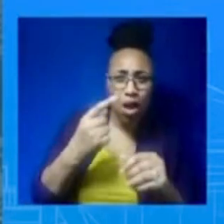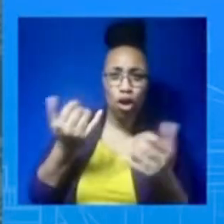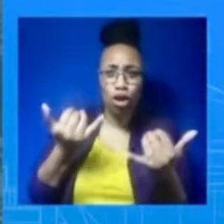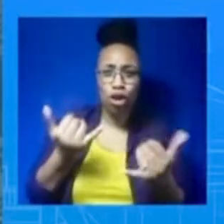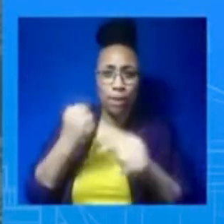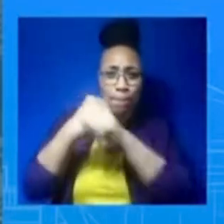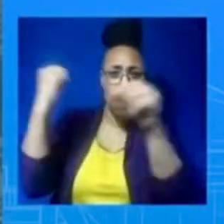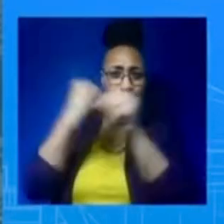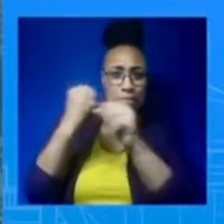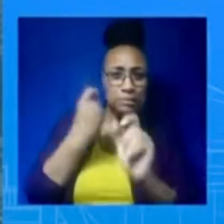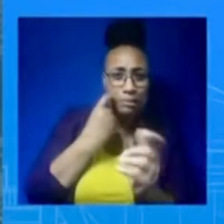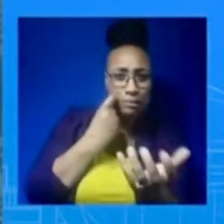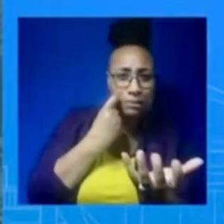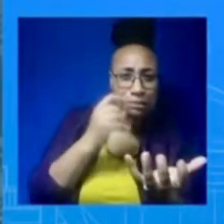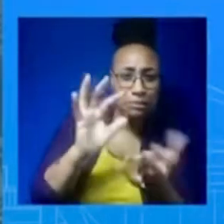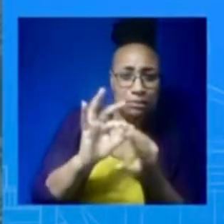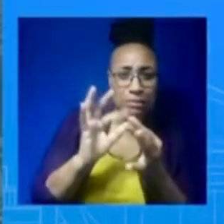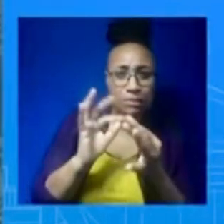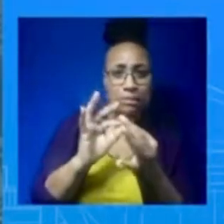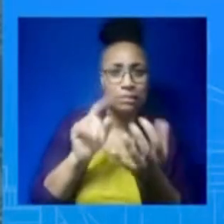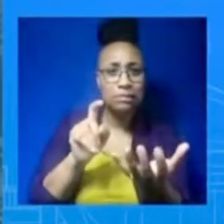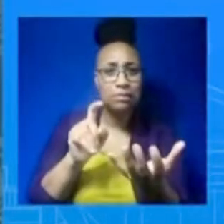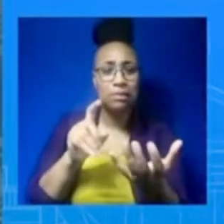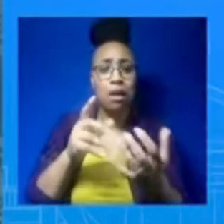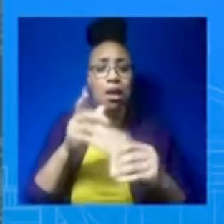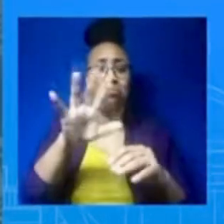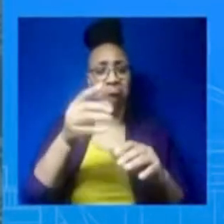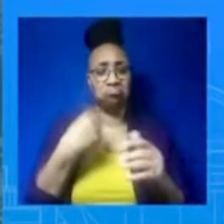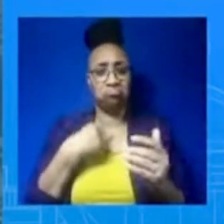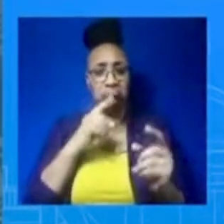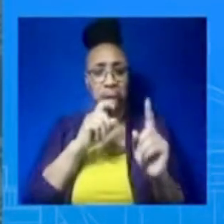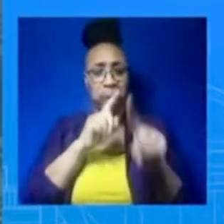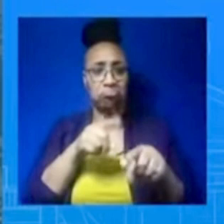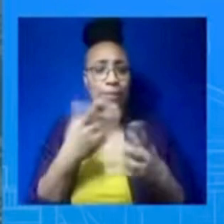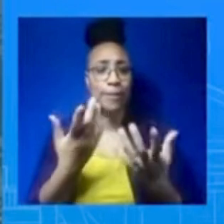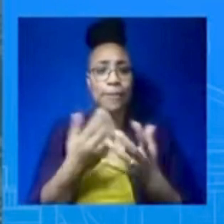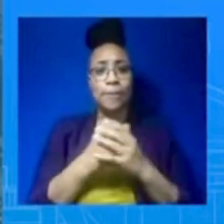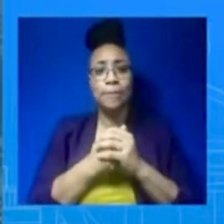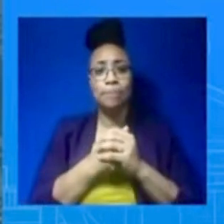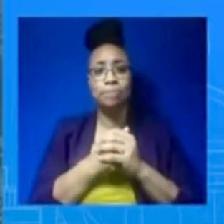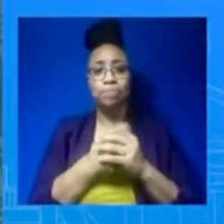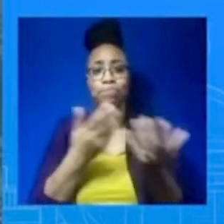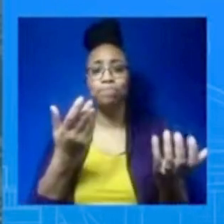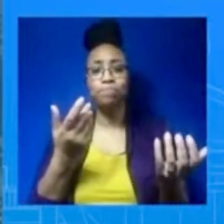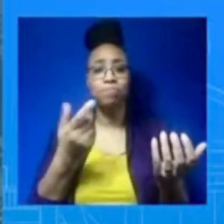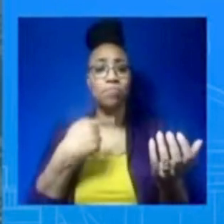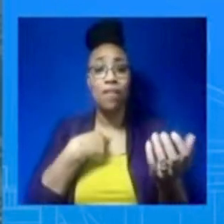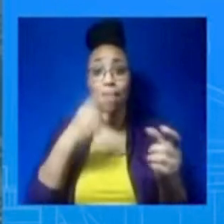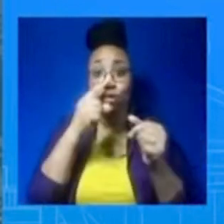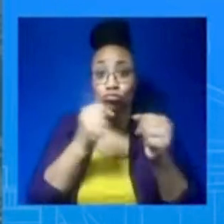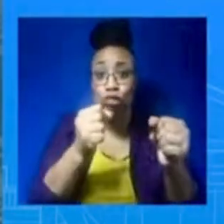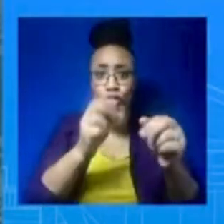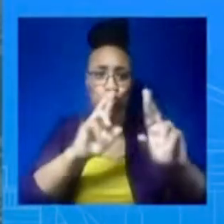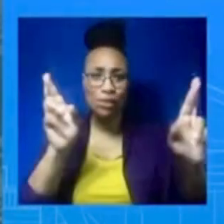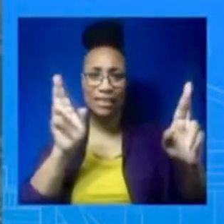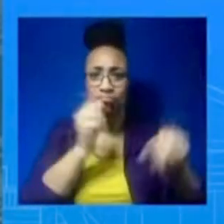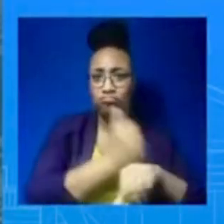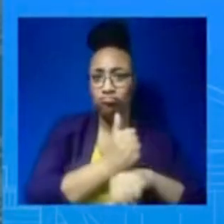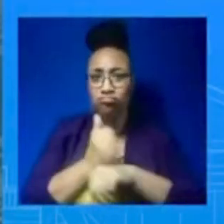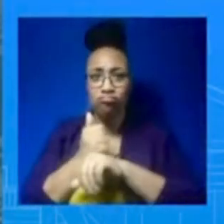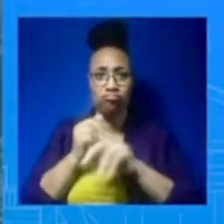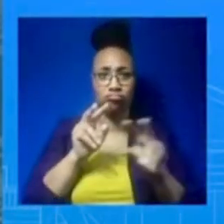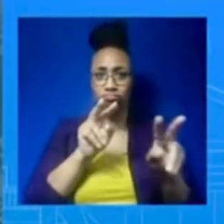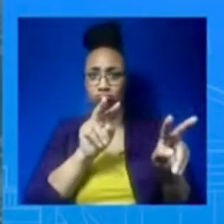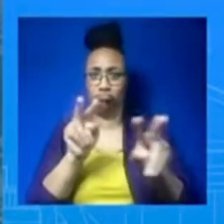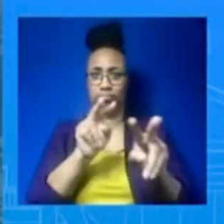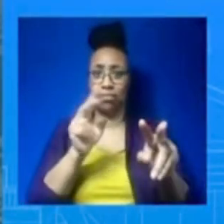strategic value to the Russians. Seems to be an operation almost exclusively run by Mr. Prigozhin and the Wagner Group more than